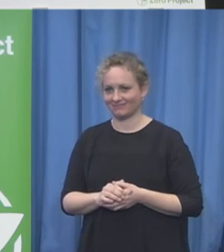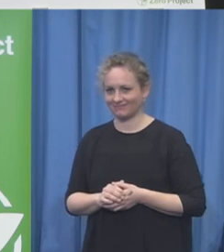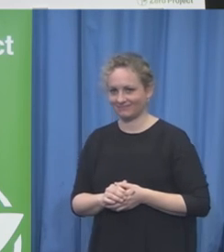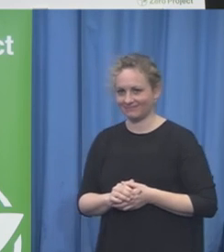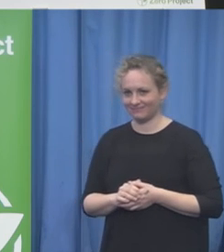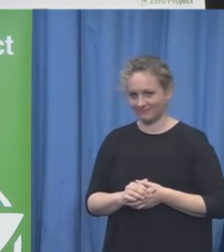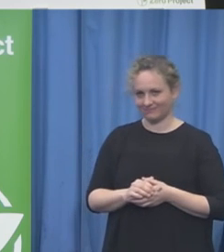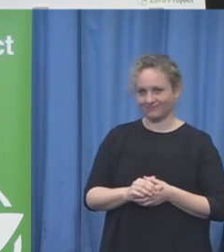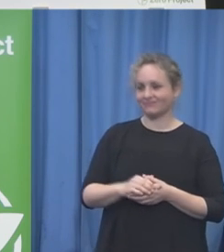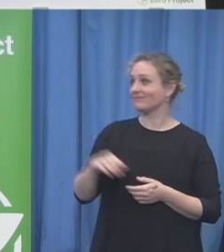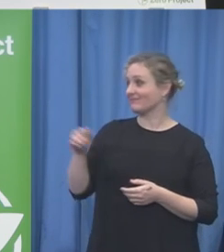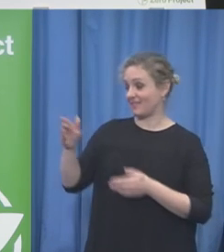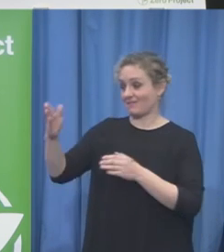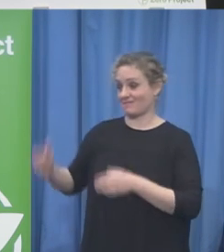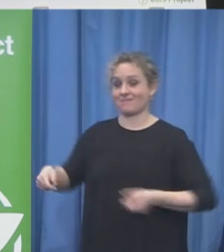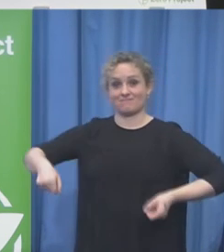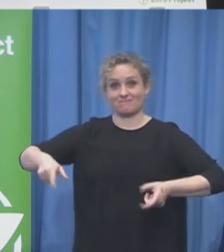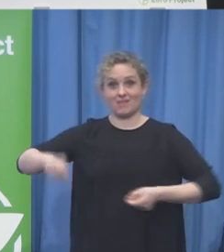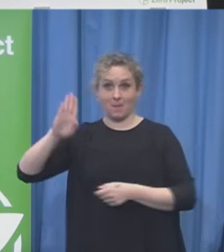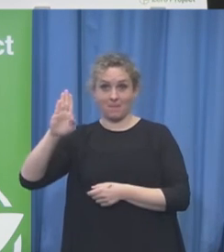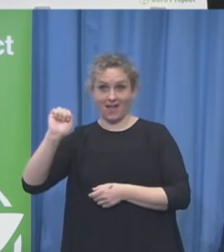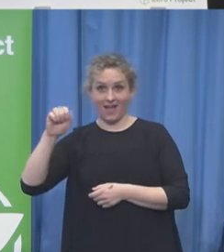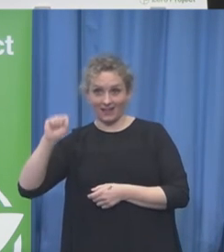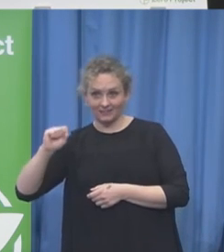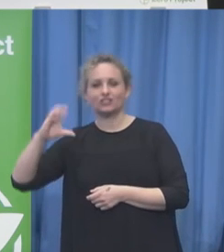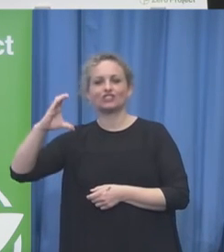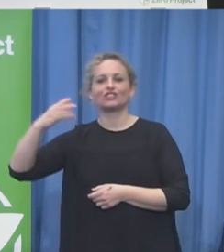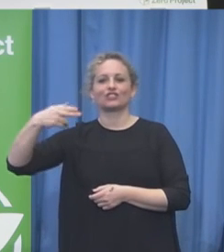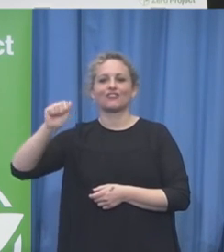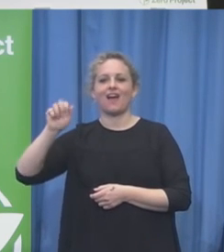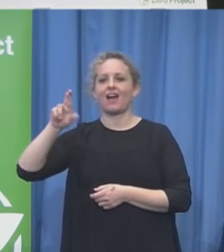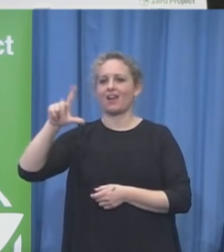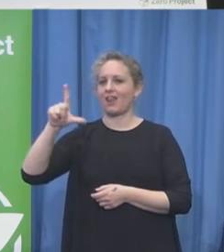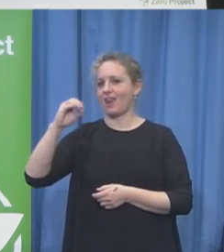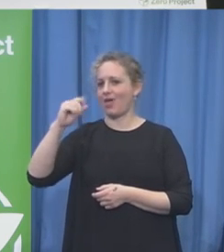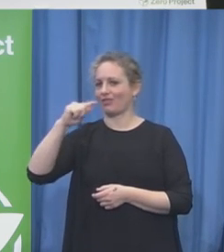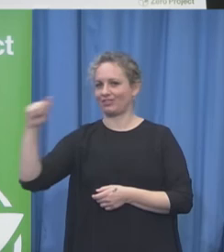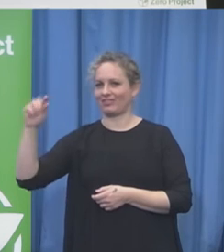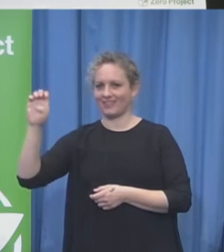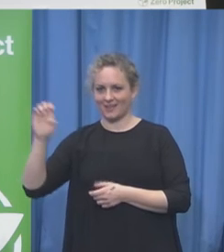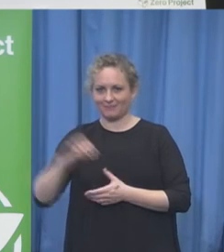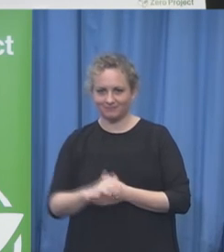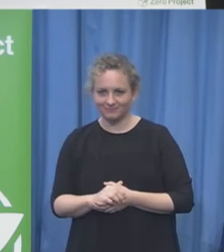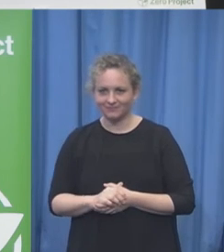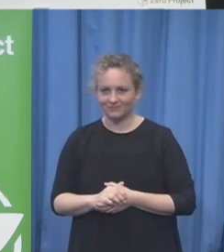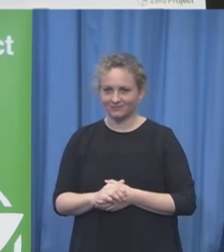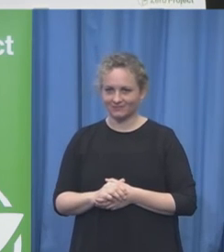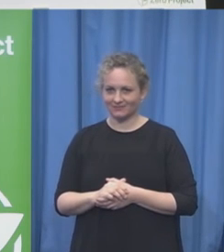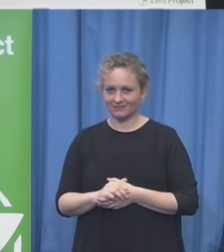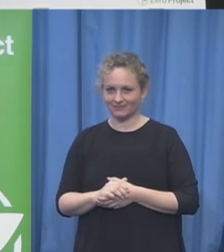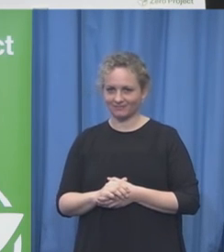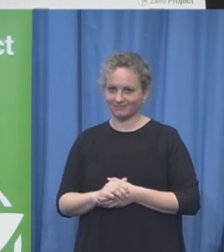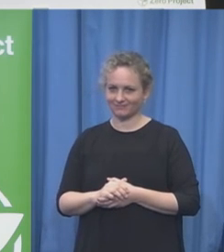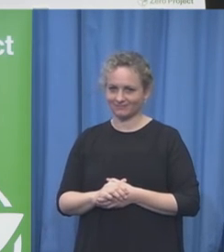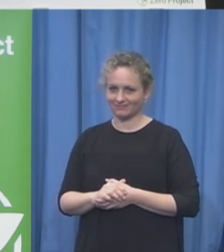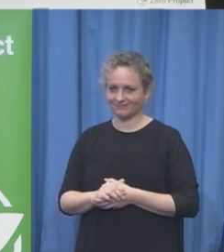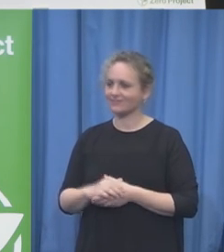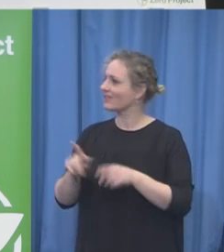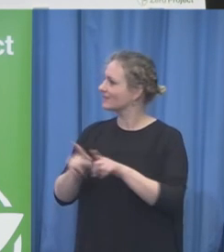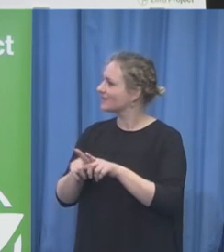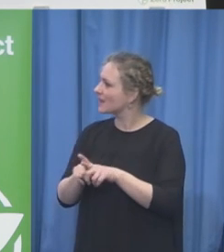ILO and His Highness Prince Miret Rath Saeed Al Hussein from the Higher Council